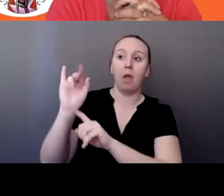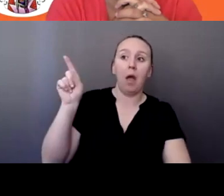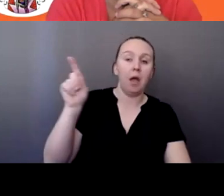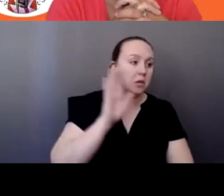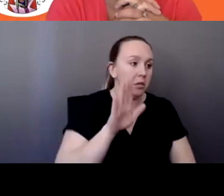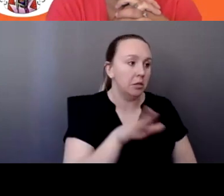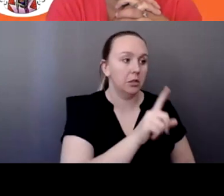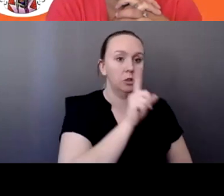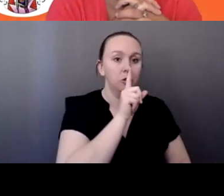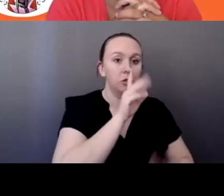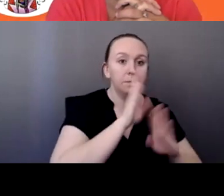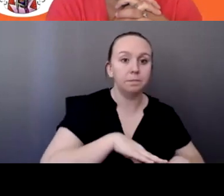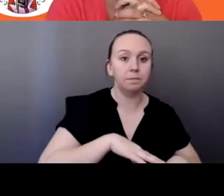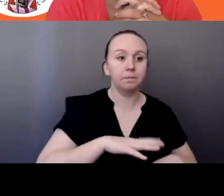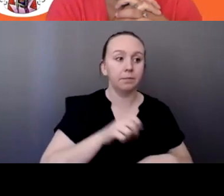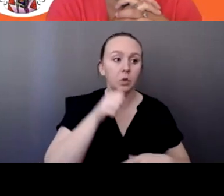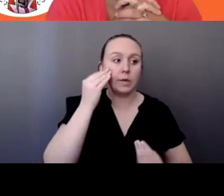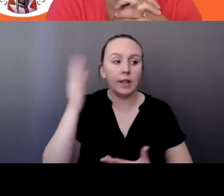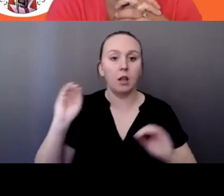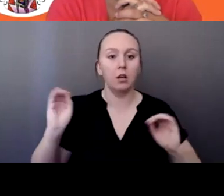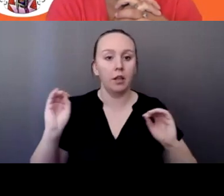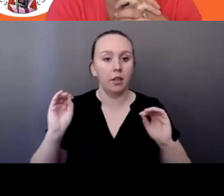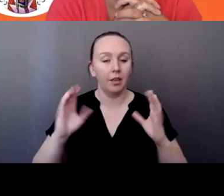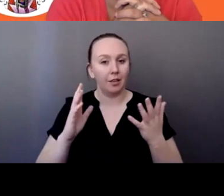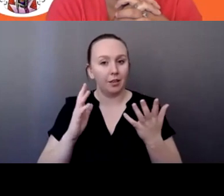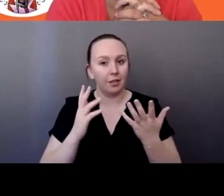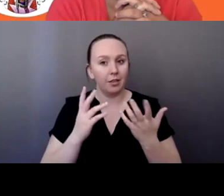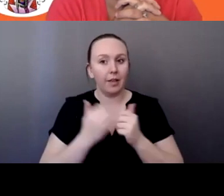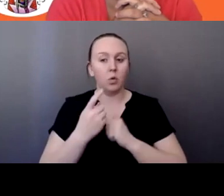anything, you know, everyone's really close-lipped.